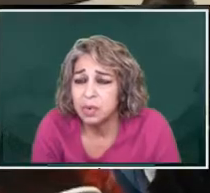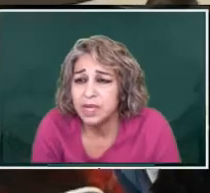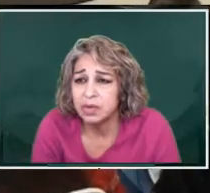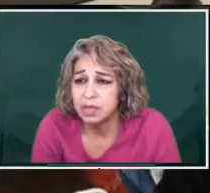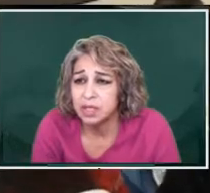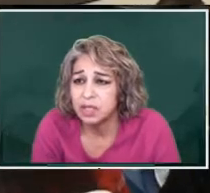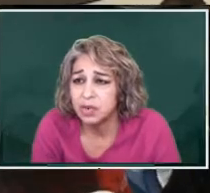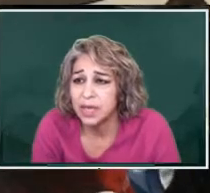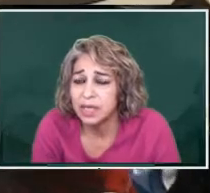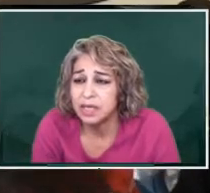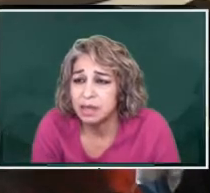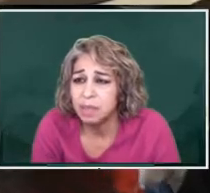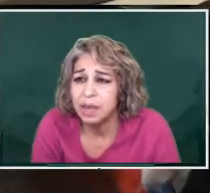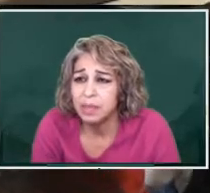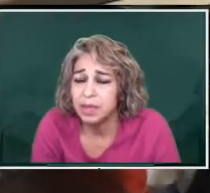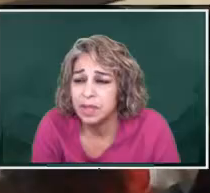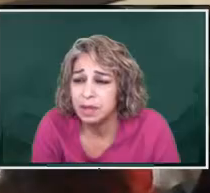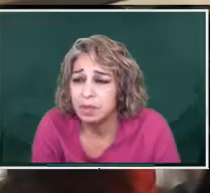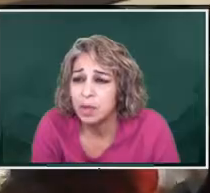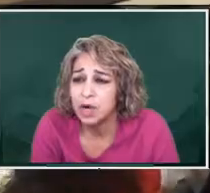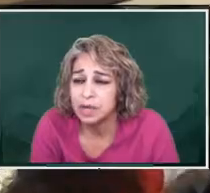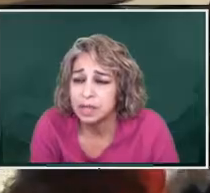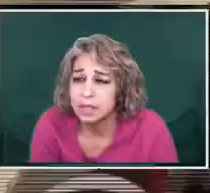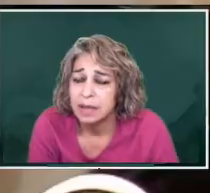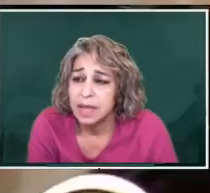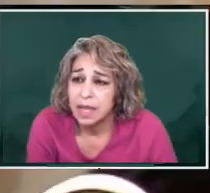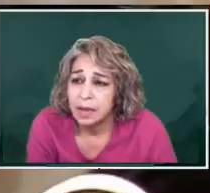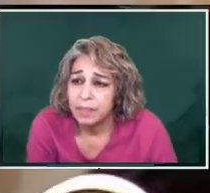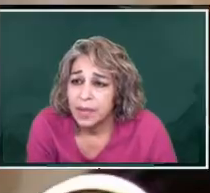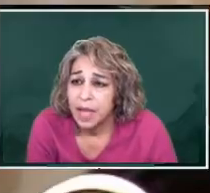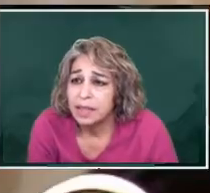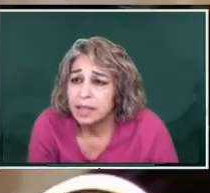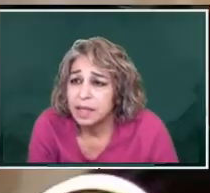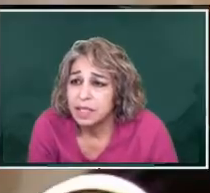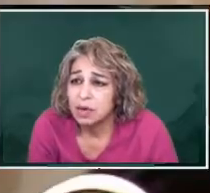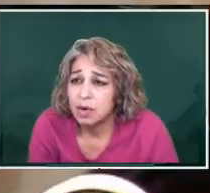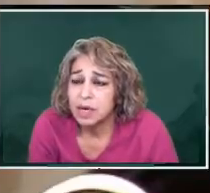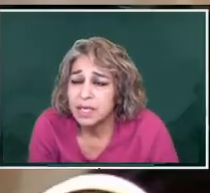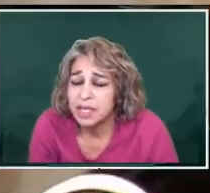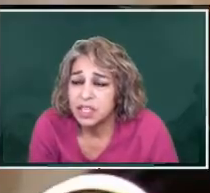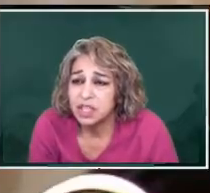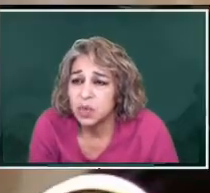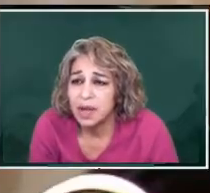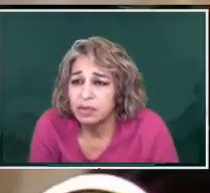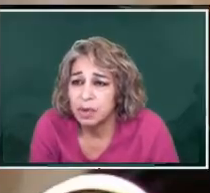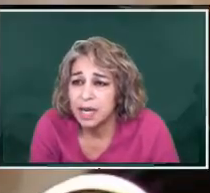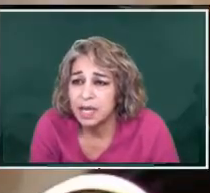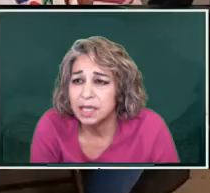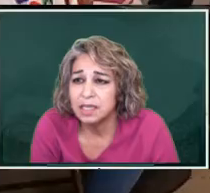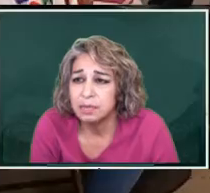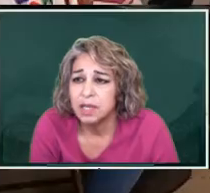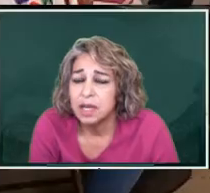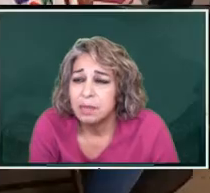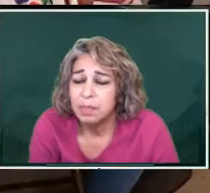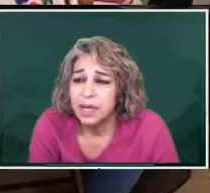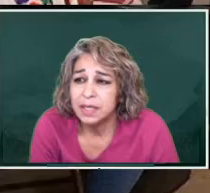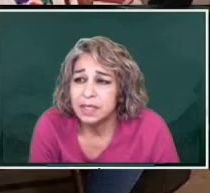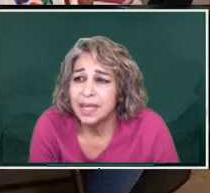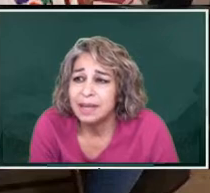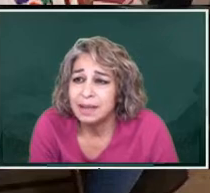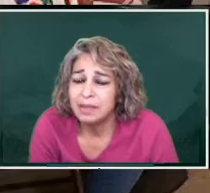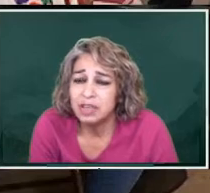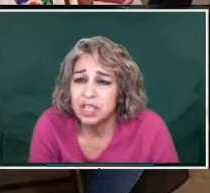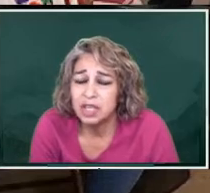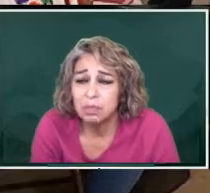to the resources directly to the people and the workers and that these organizations would have to get a custom but